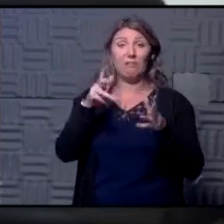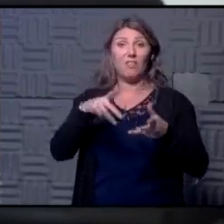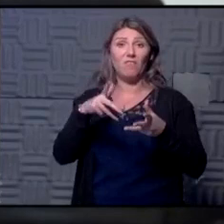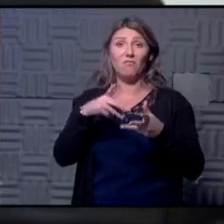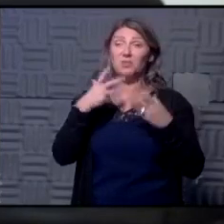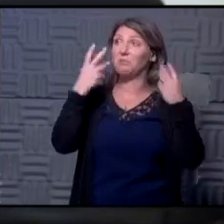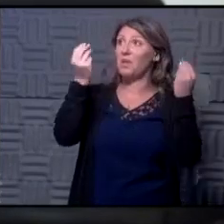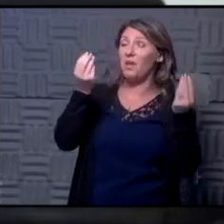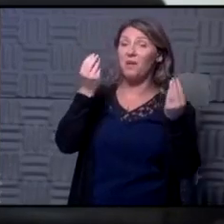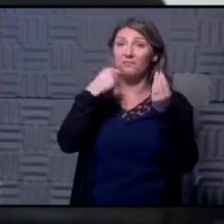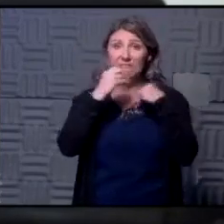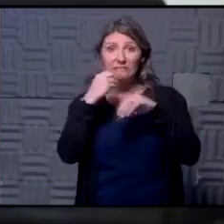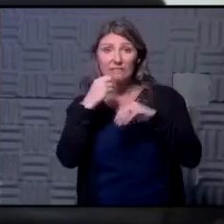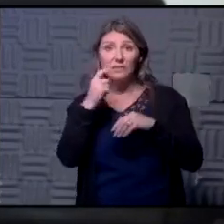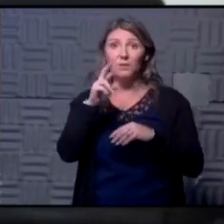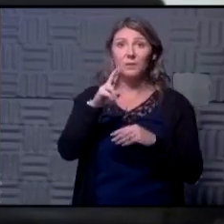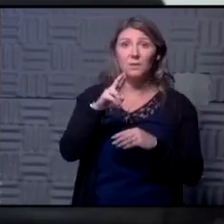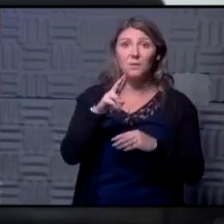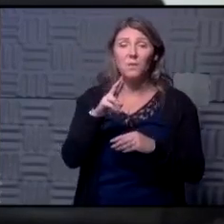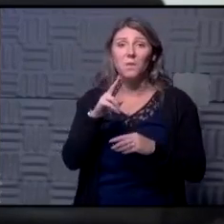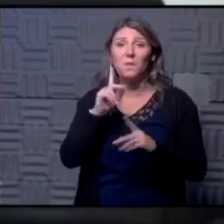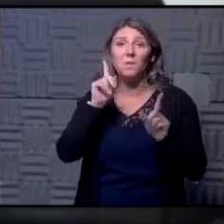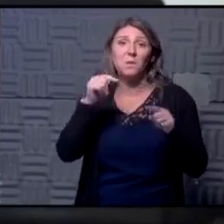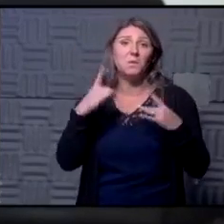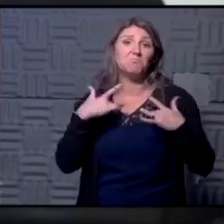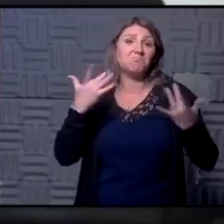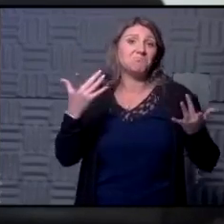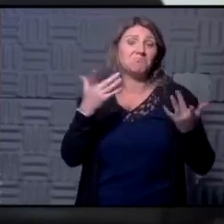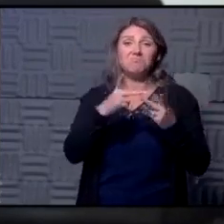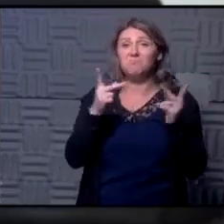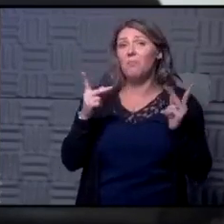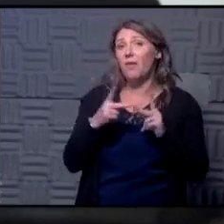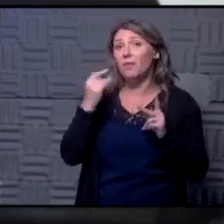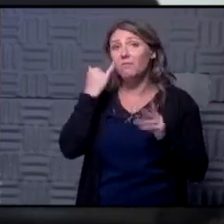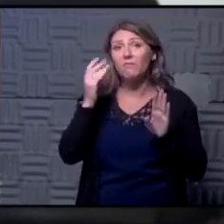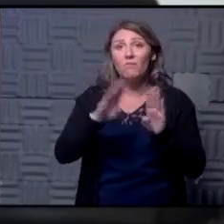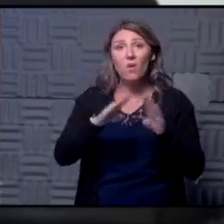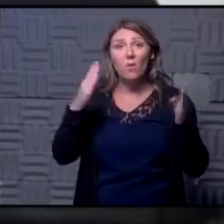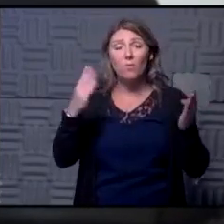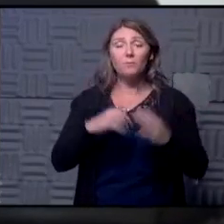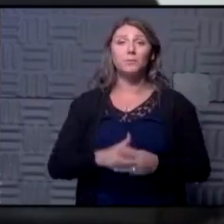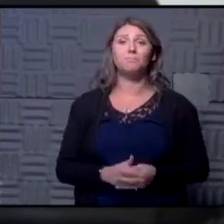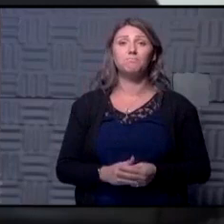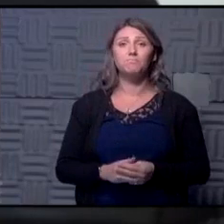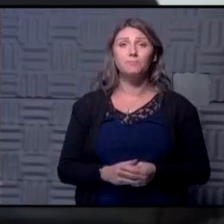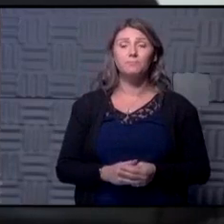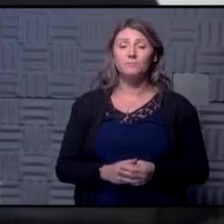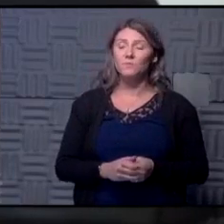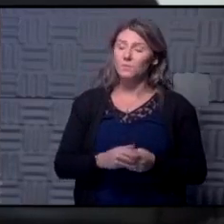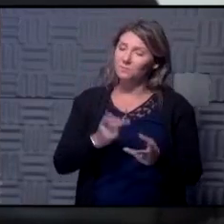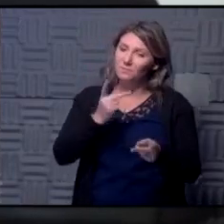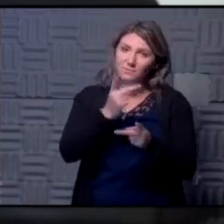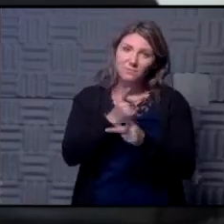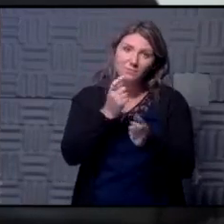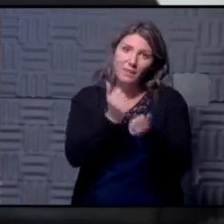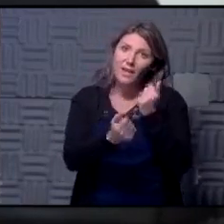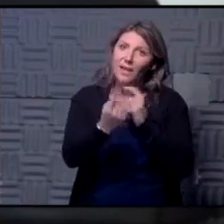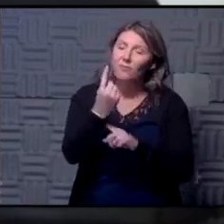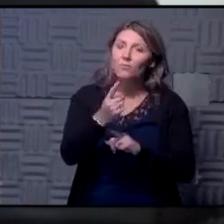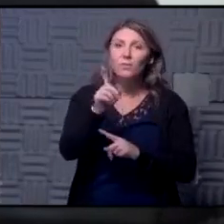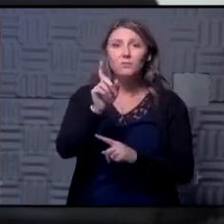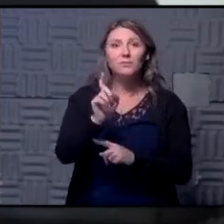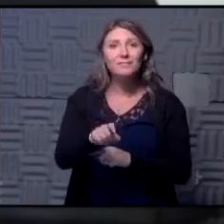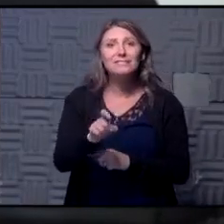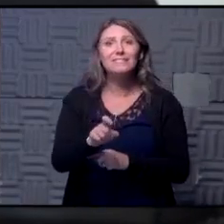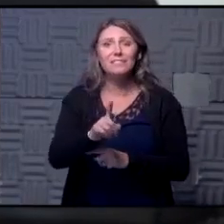to eat or go to an entertainment venue uh if it's open so um you know keep everyone just needs